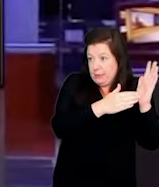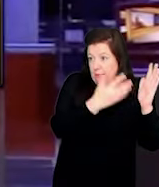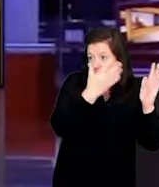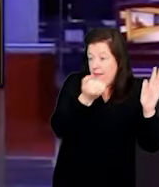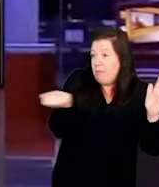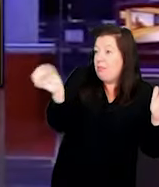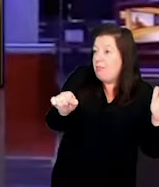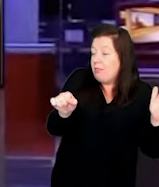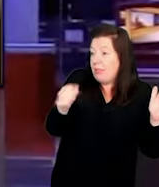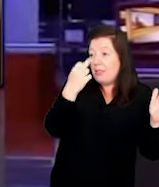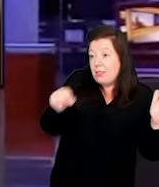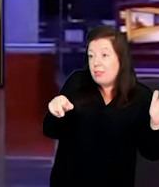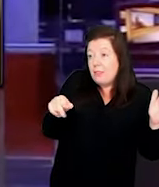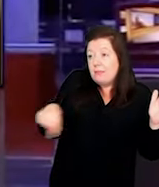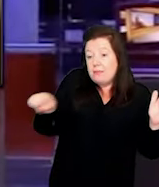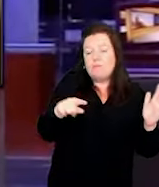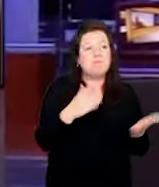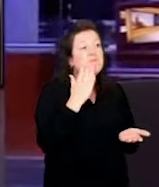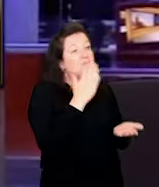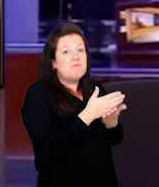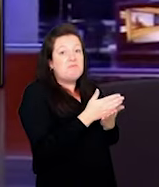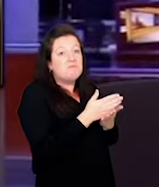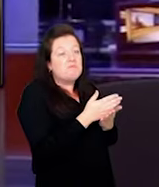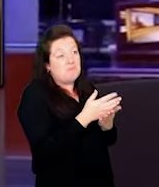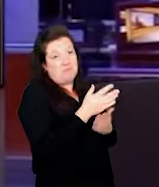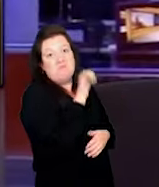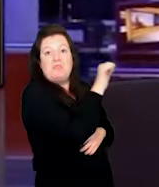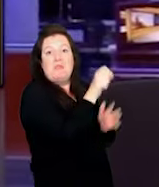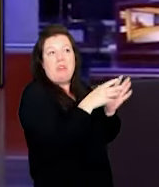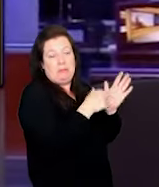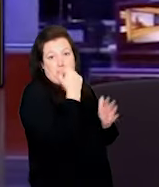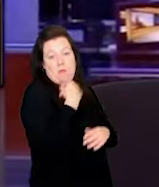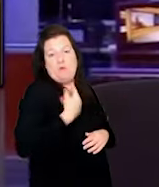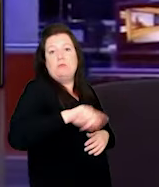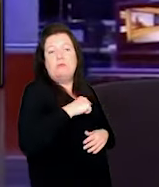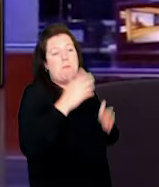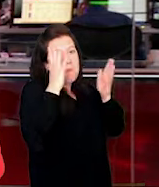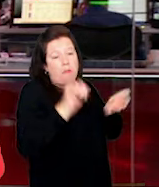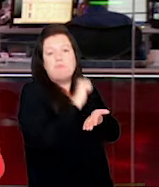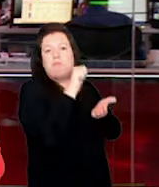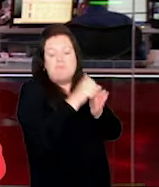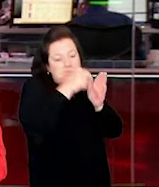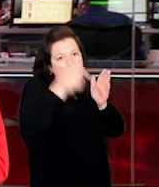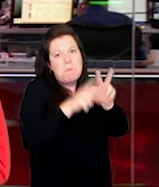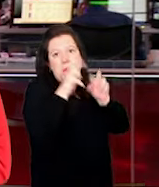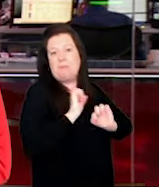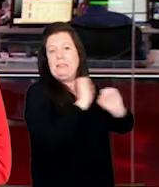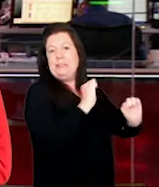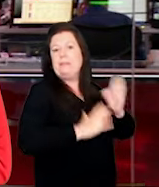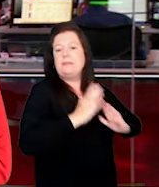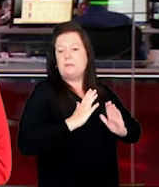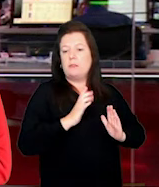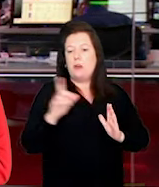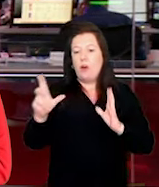Yes, that's exactly what I'm saying. We are calling for a public inquiry. Strong words there